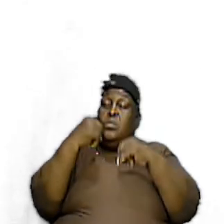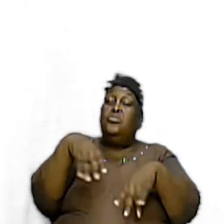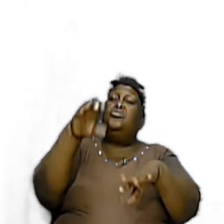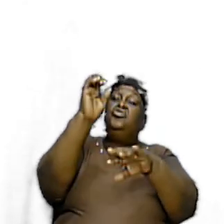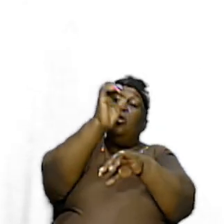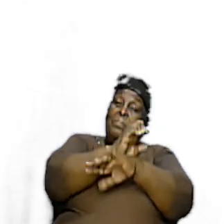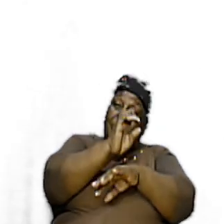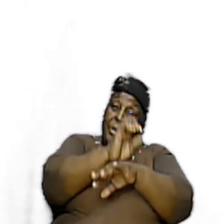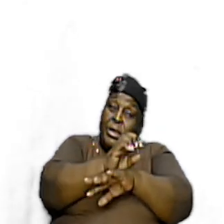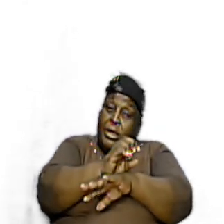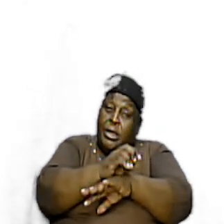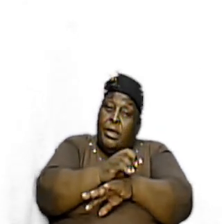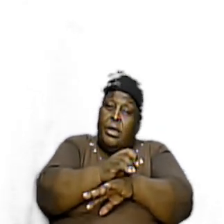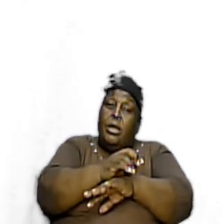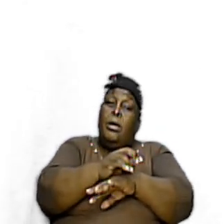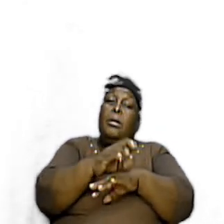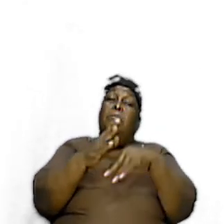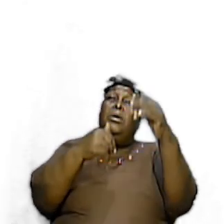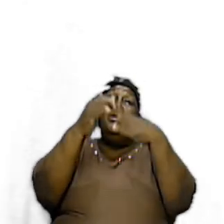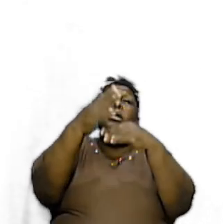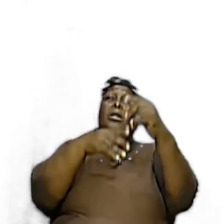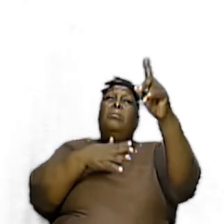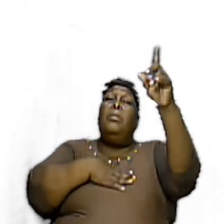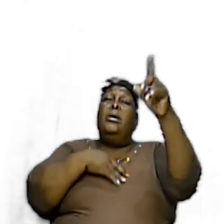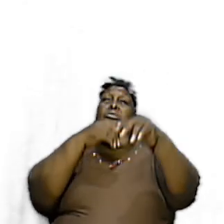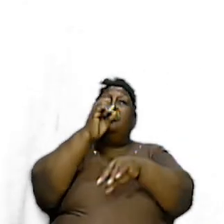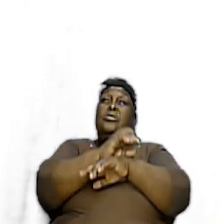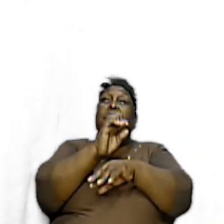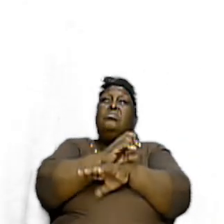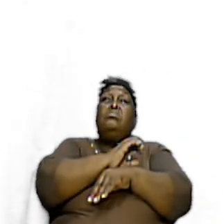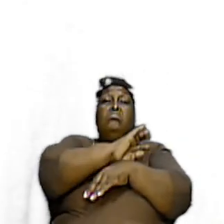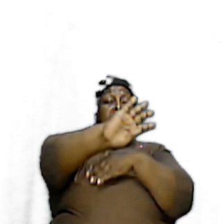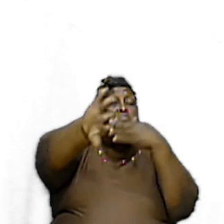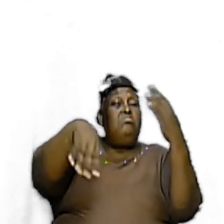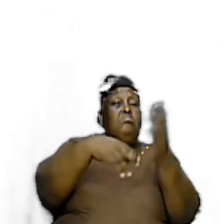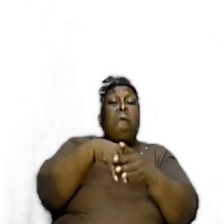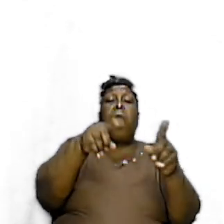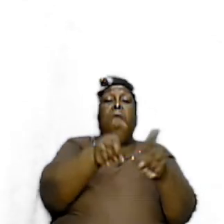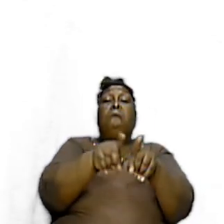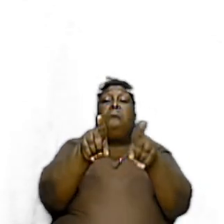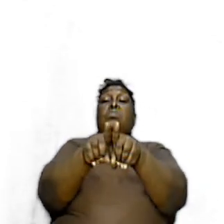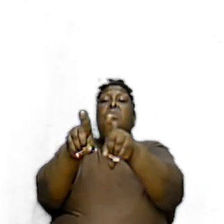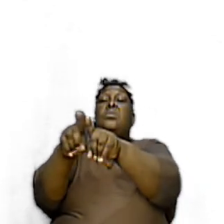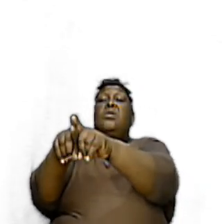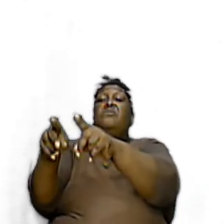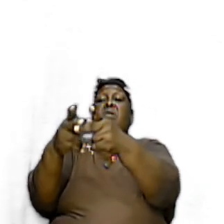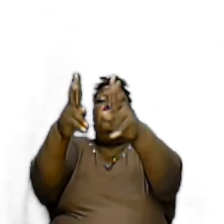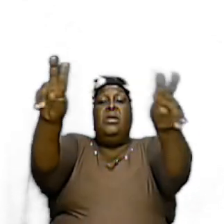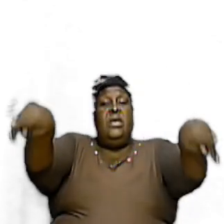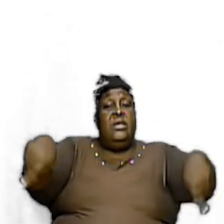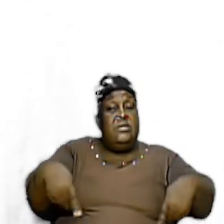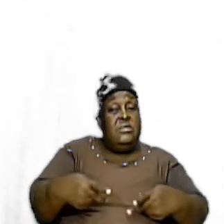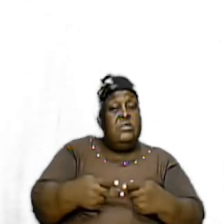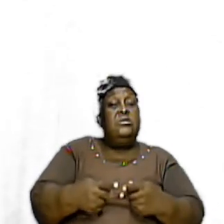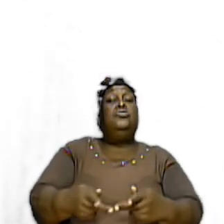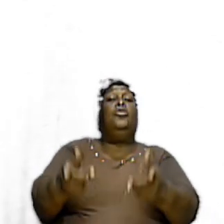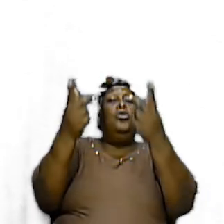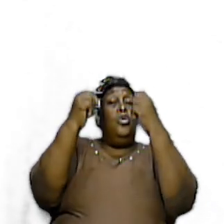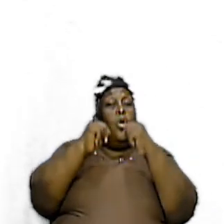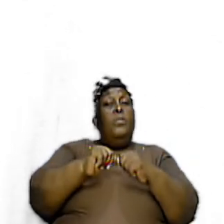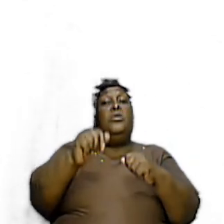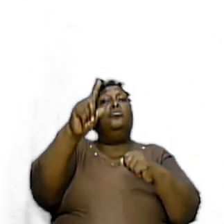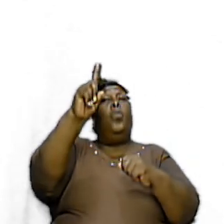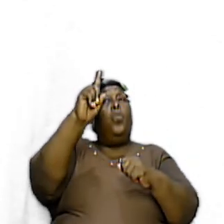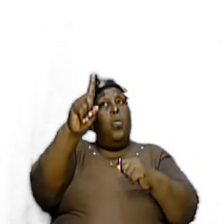He Speaks Upon This Rock I Will Build My Church He Is Talking About All The Different Places Coming Together He Is Talking About One